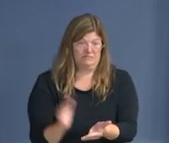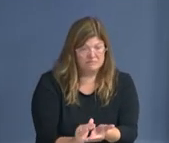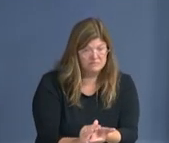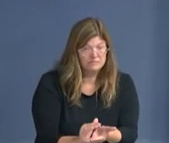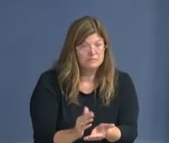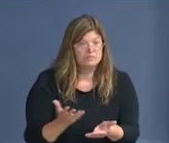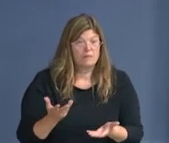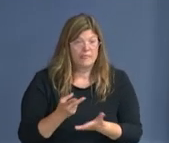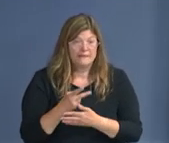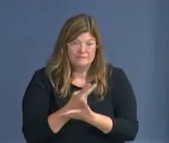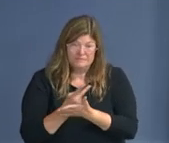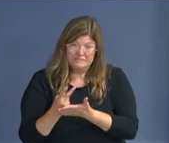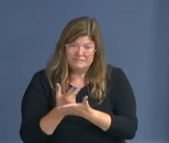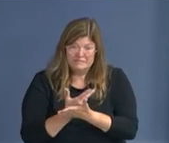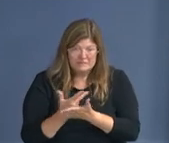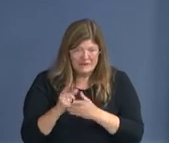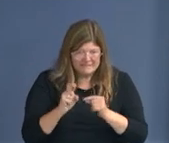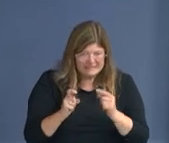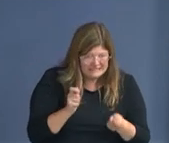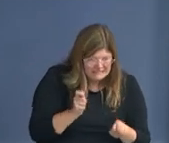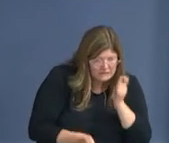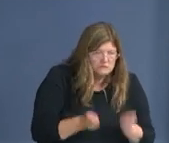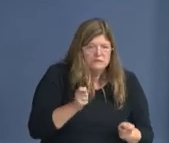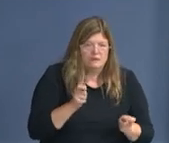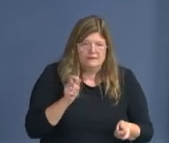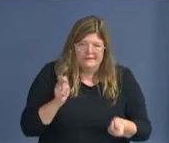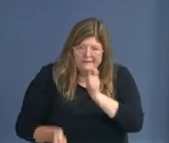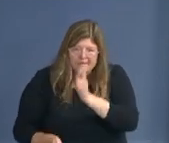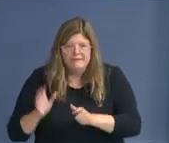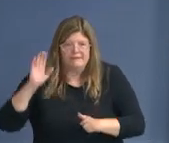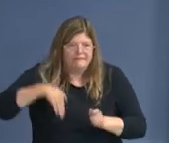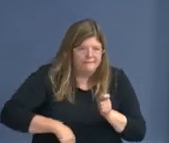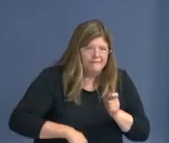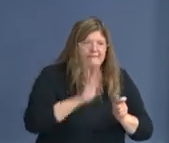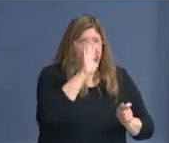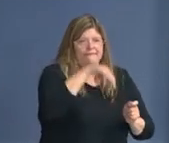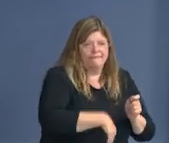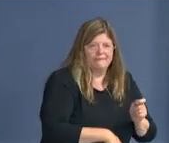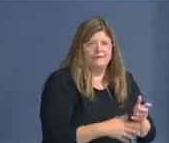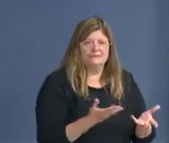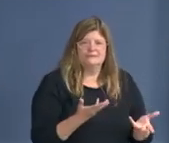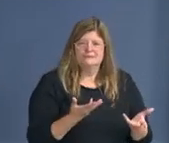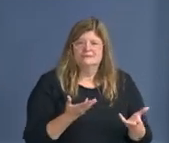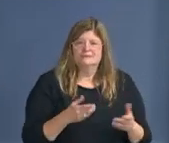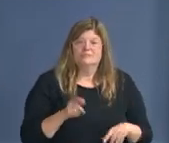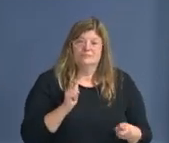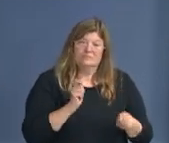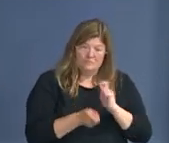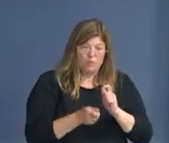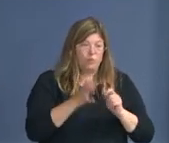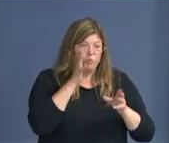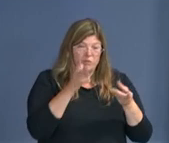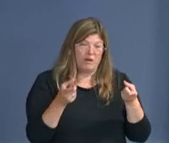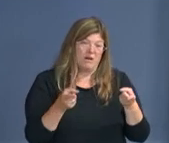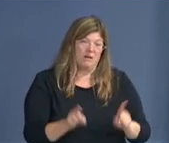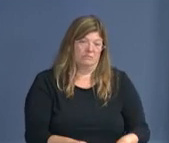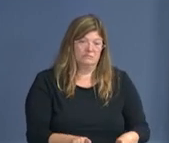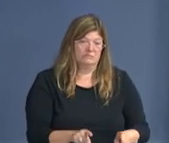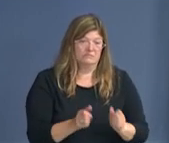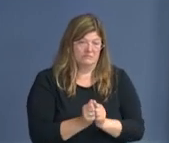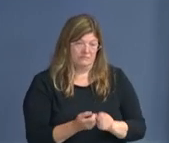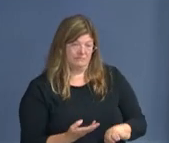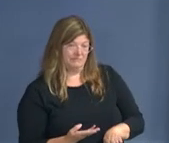weeks. So I think there will be changes that the council makes to the budget. They make changes each and every year.